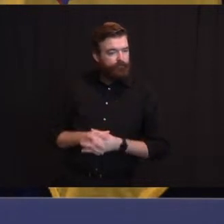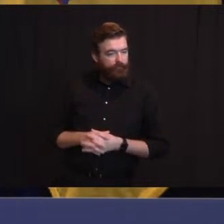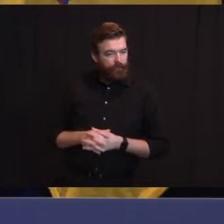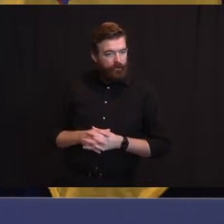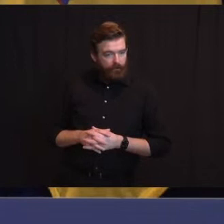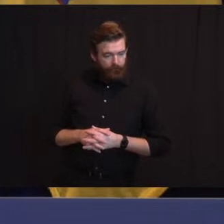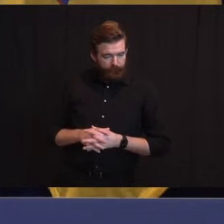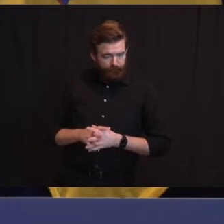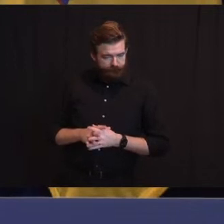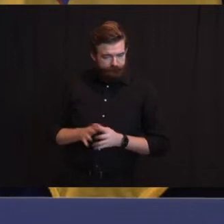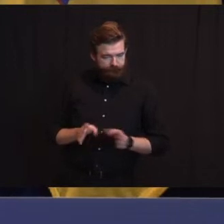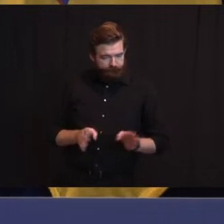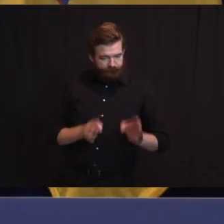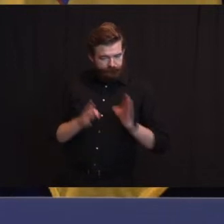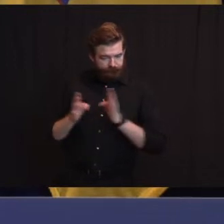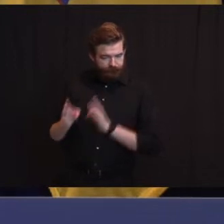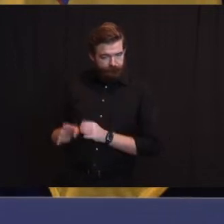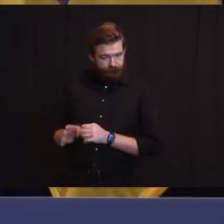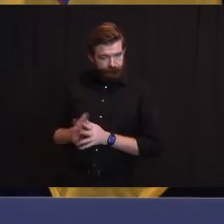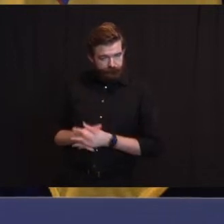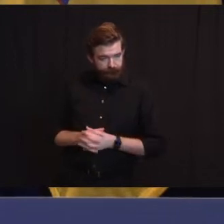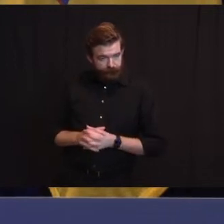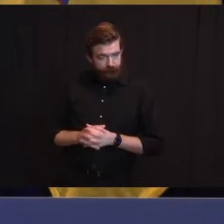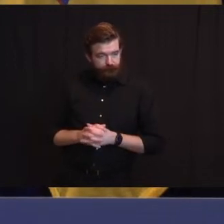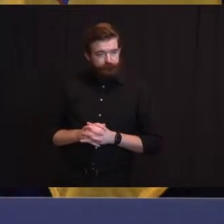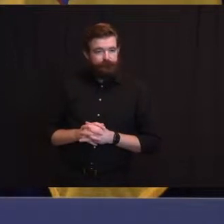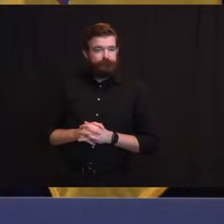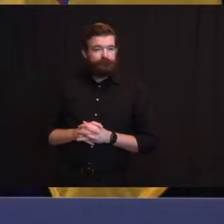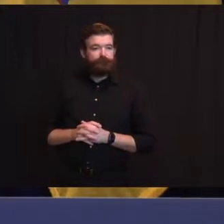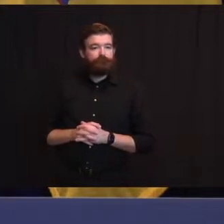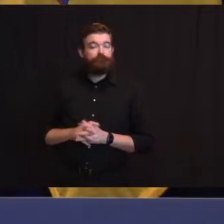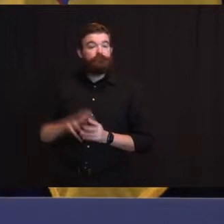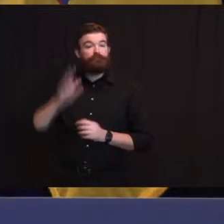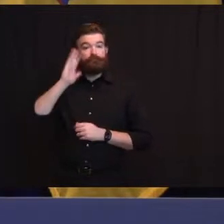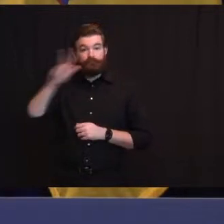anyone for that or enforcement of social distancing rules there?